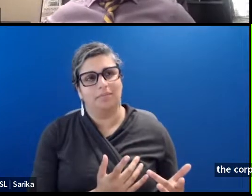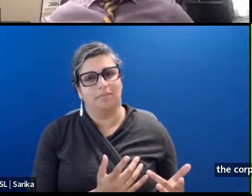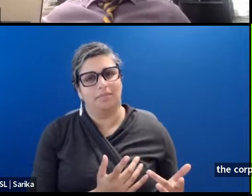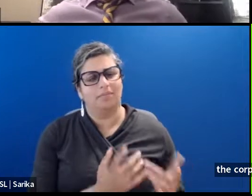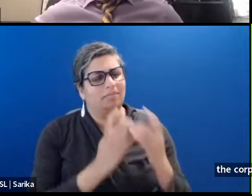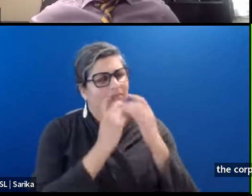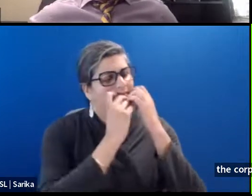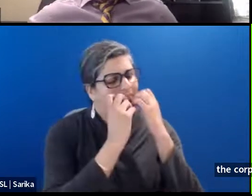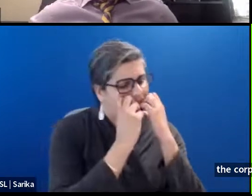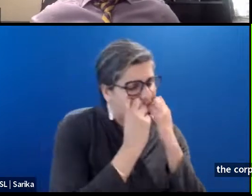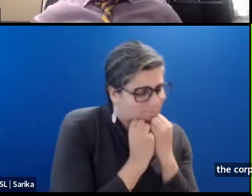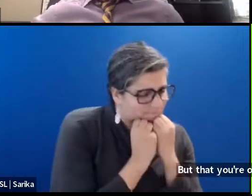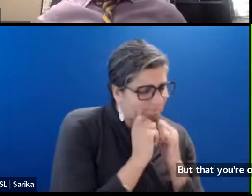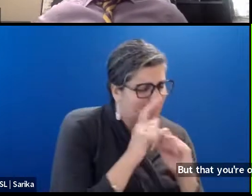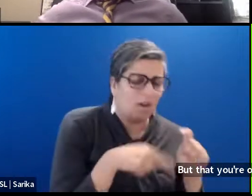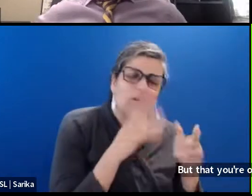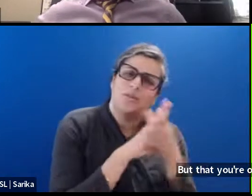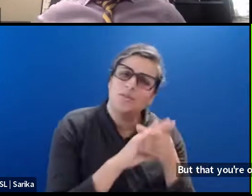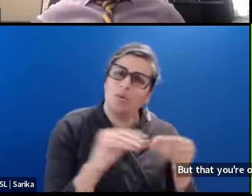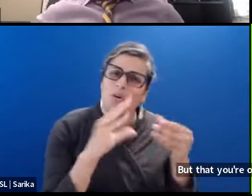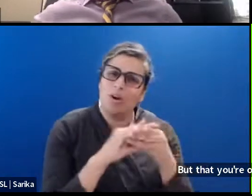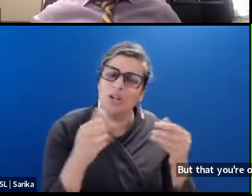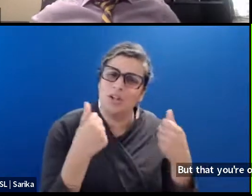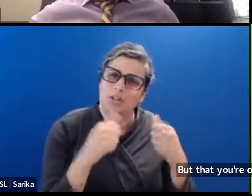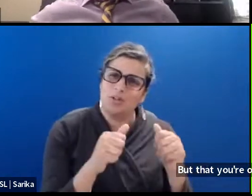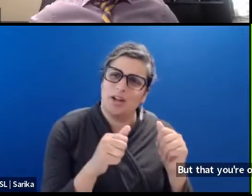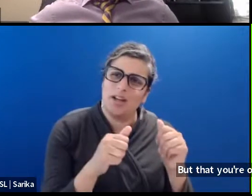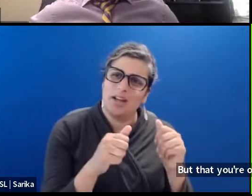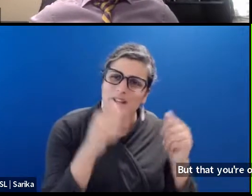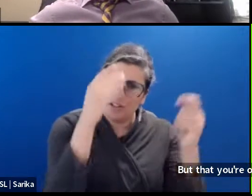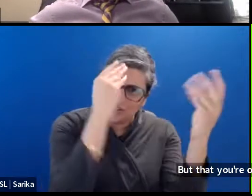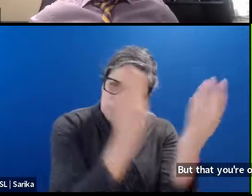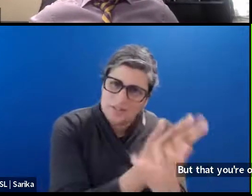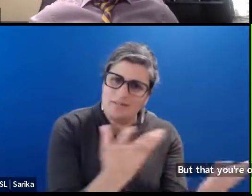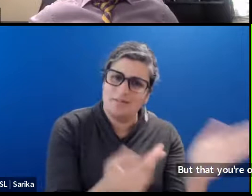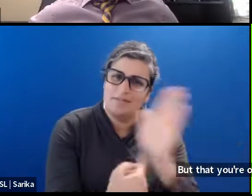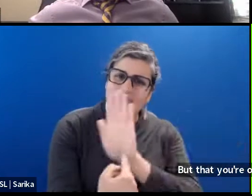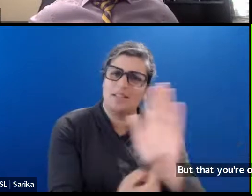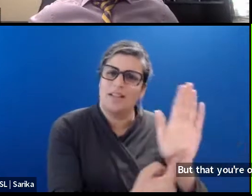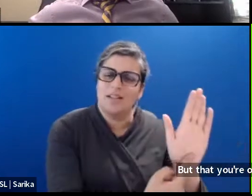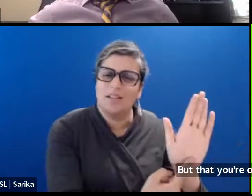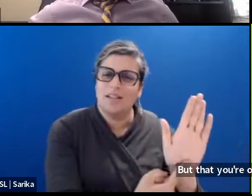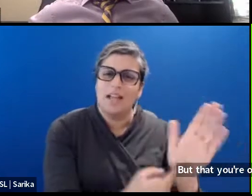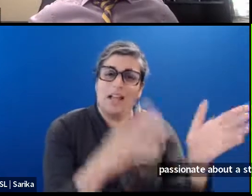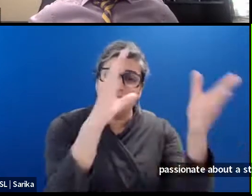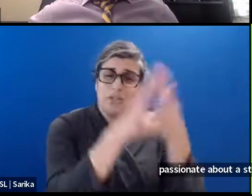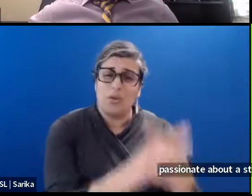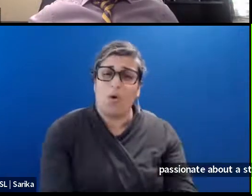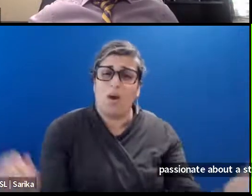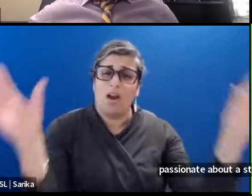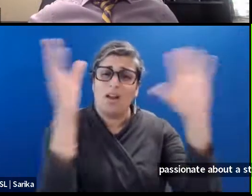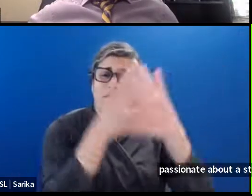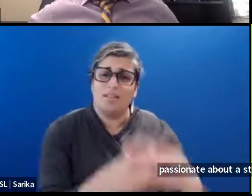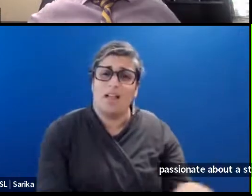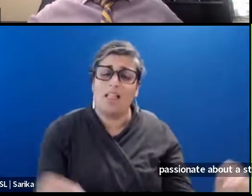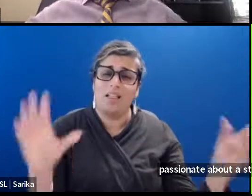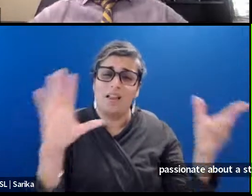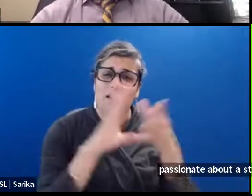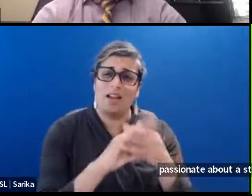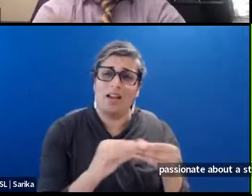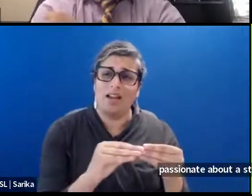passionate about a story you are trying to tell. And, and storytelling and art, of course, is,